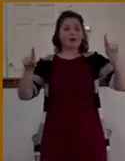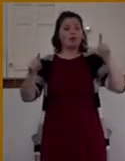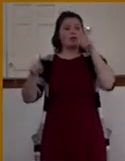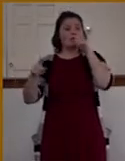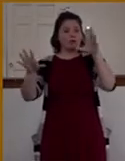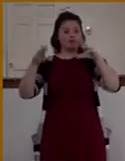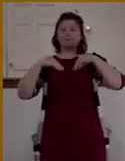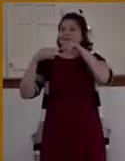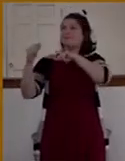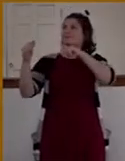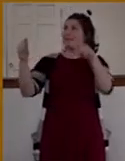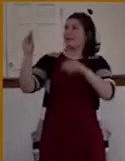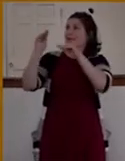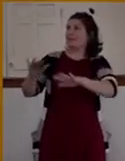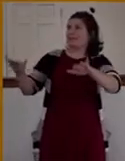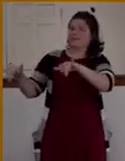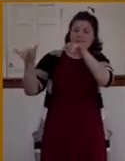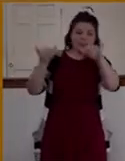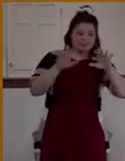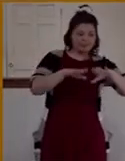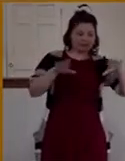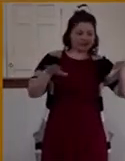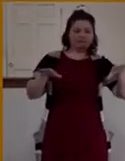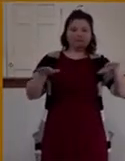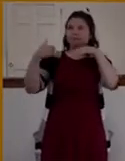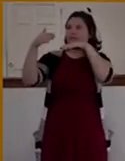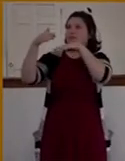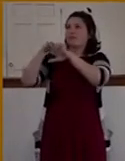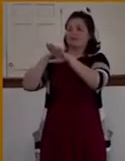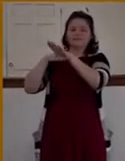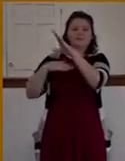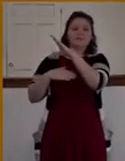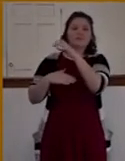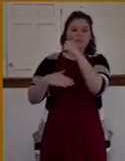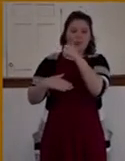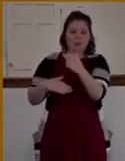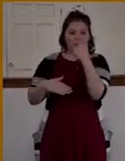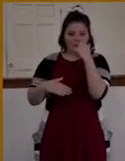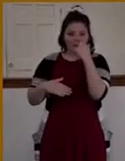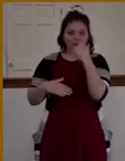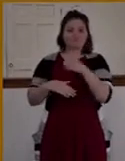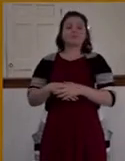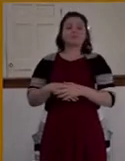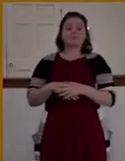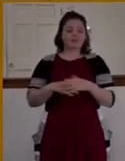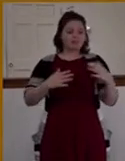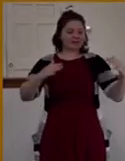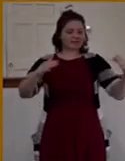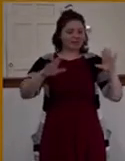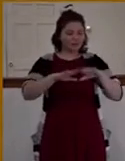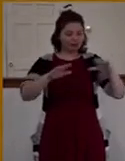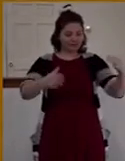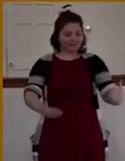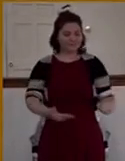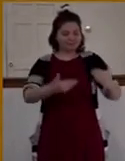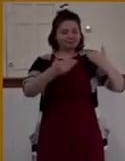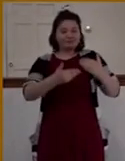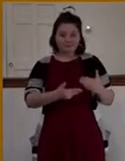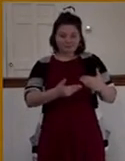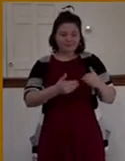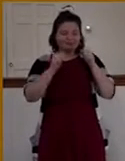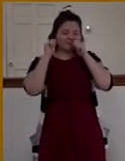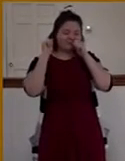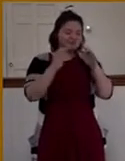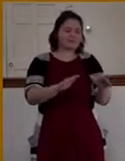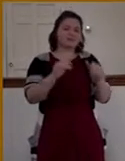of God as a little child shall not enter therein. And He took them up in His arms and put His hands upon them and blessed